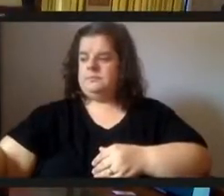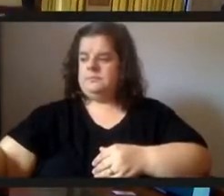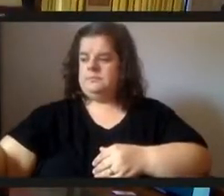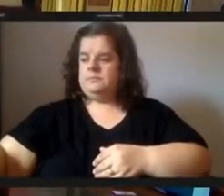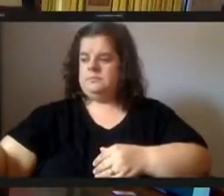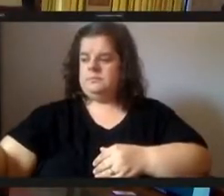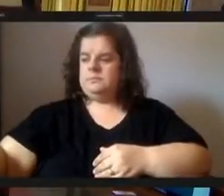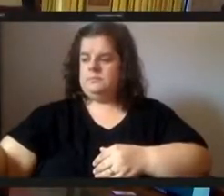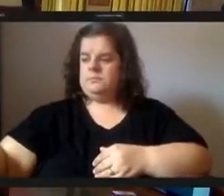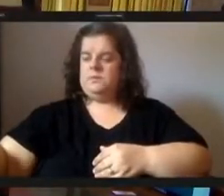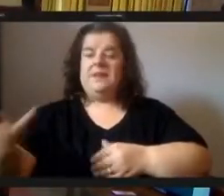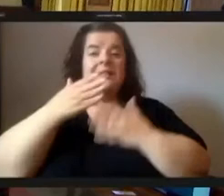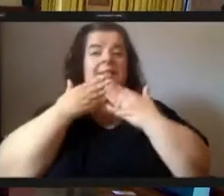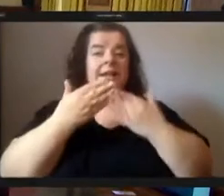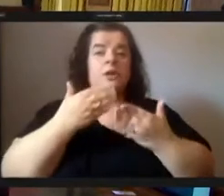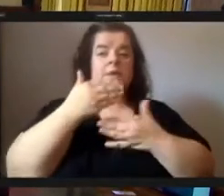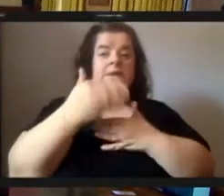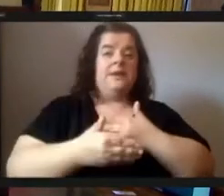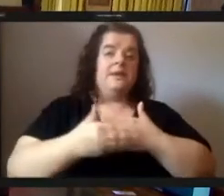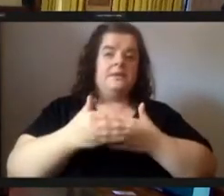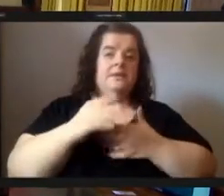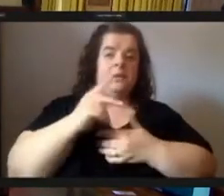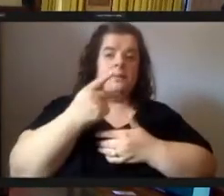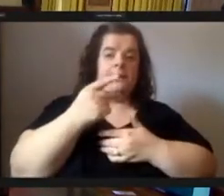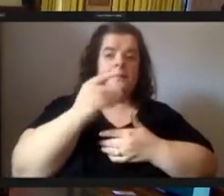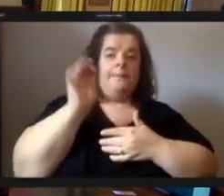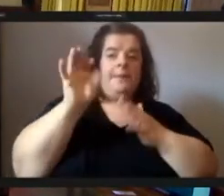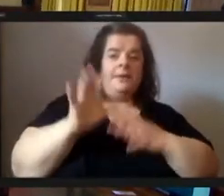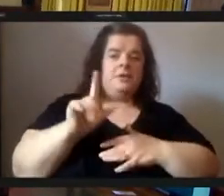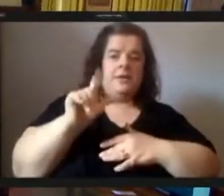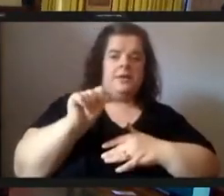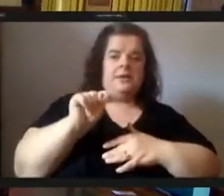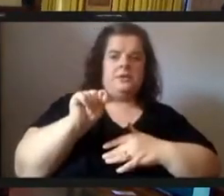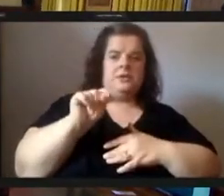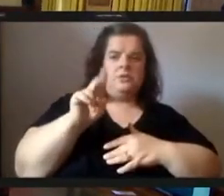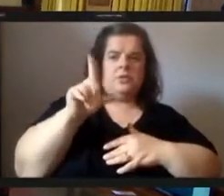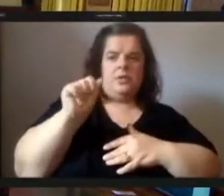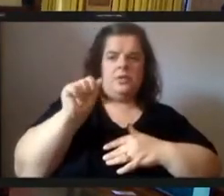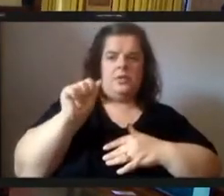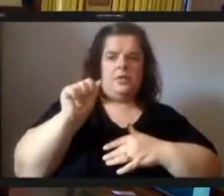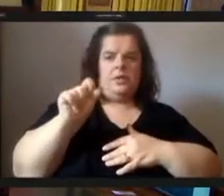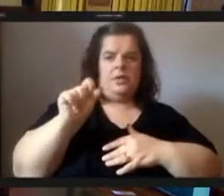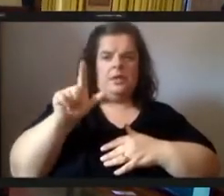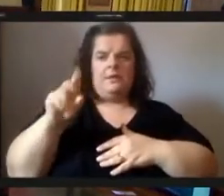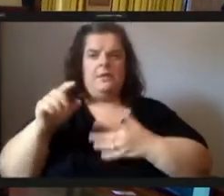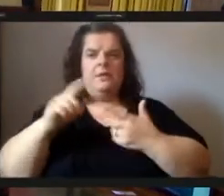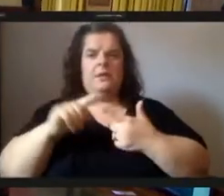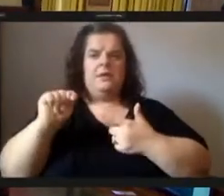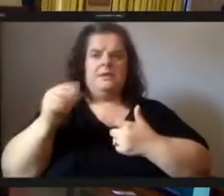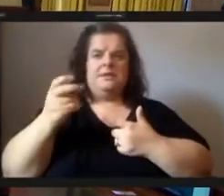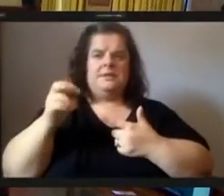thank you next we have pastor luchula followed by patrice bolomope